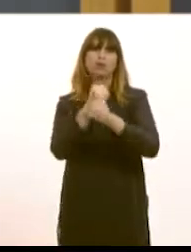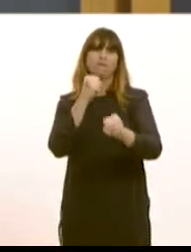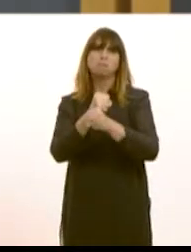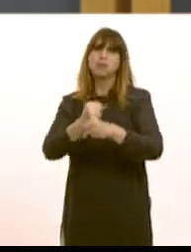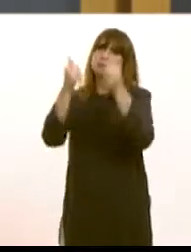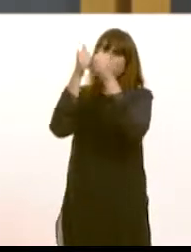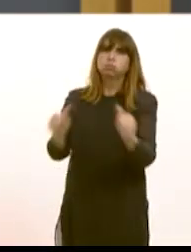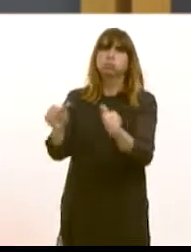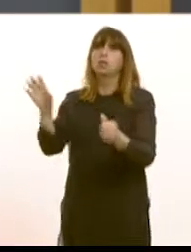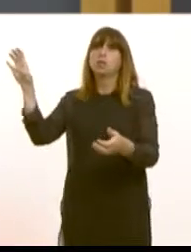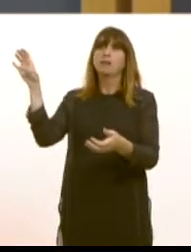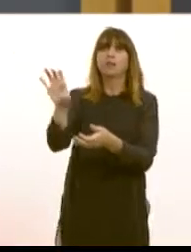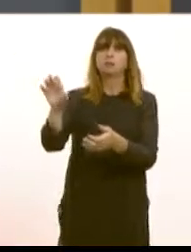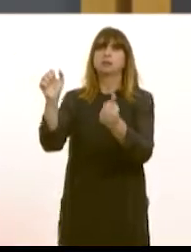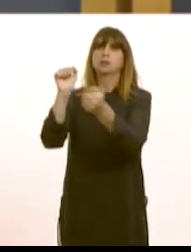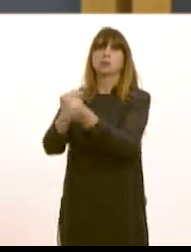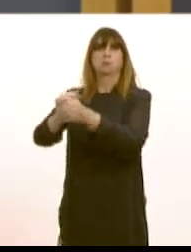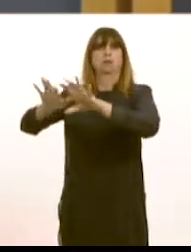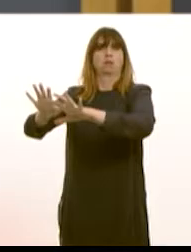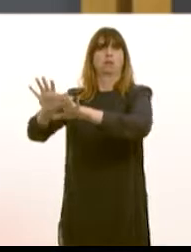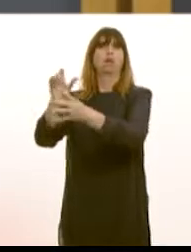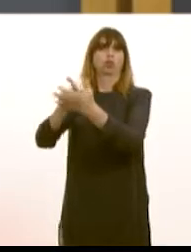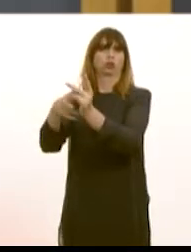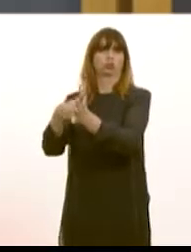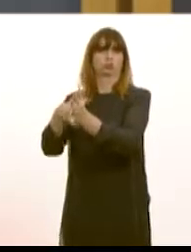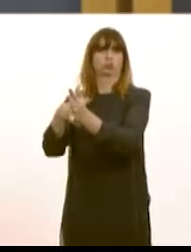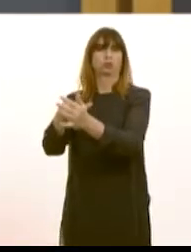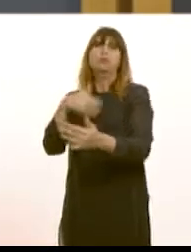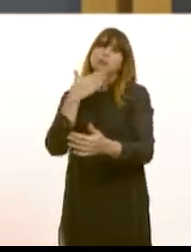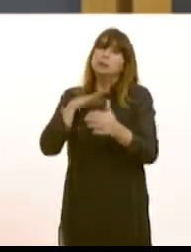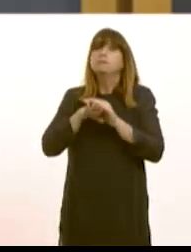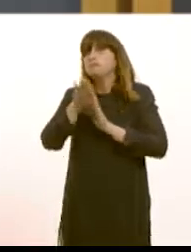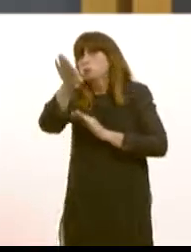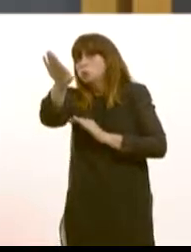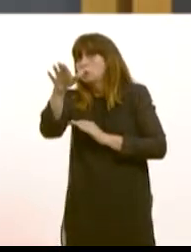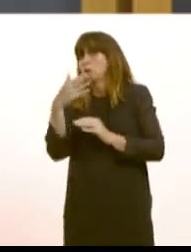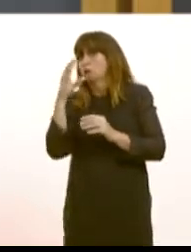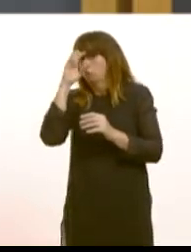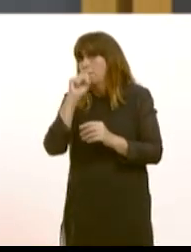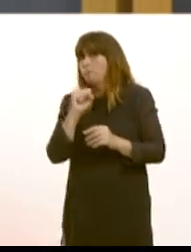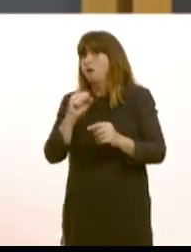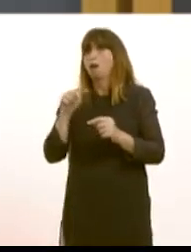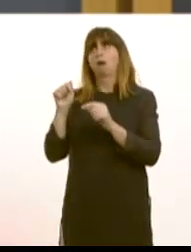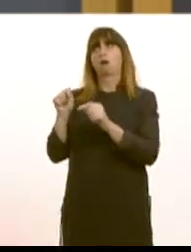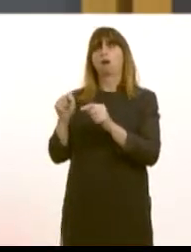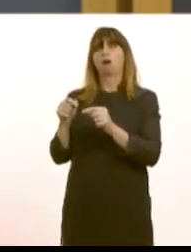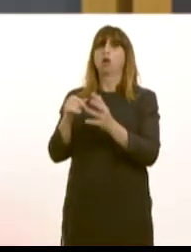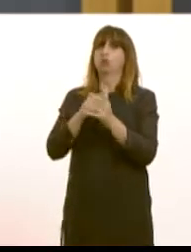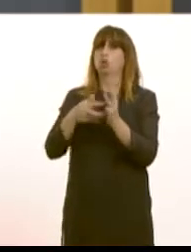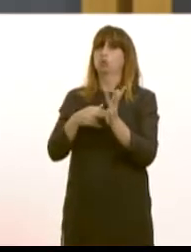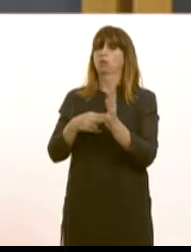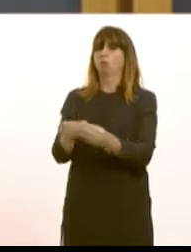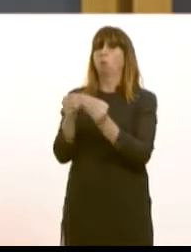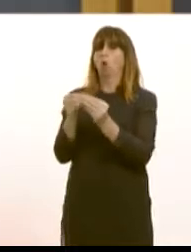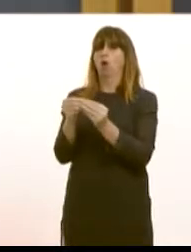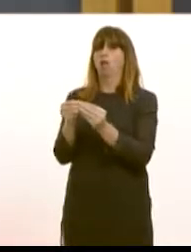securing this investment. But as you've already alluded to, I urge the Welsh Government going forward to make sure we consider that a successful and profitable site like Shotan